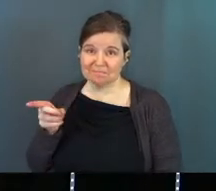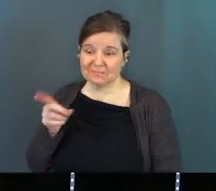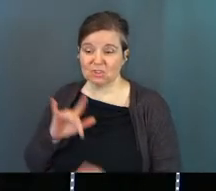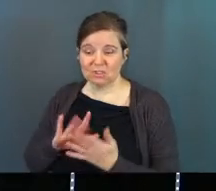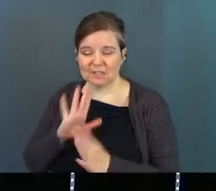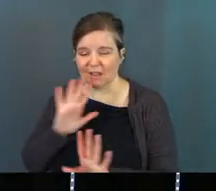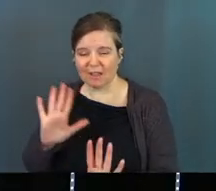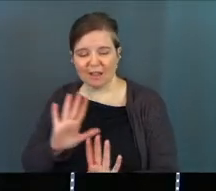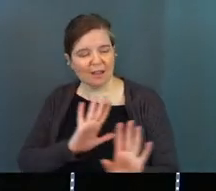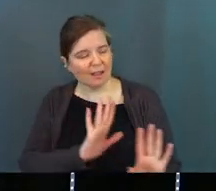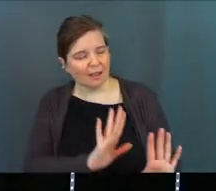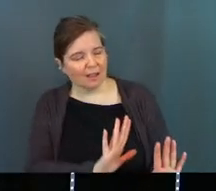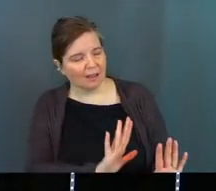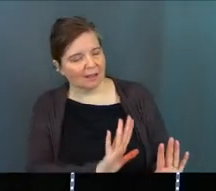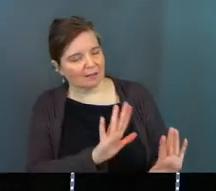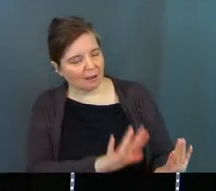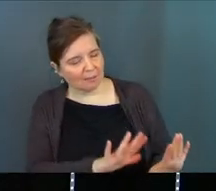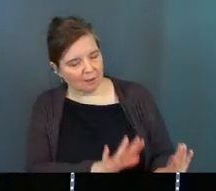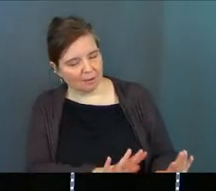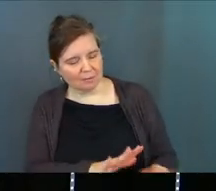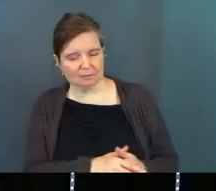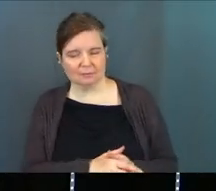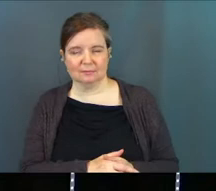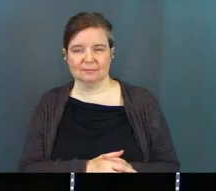Jesus actually says, Martha, hey, hey, calm down.